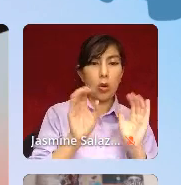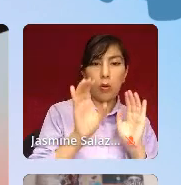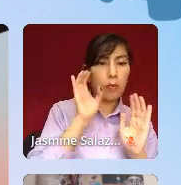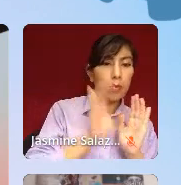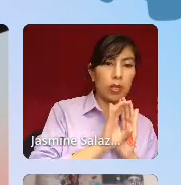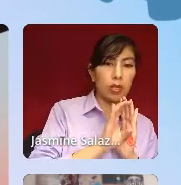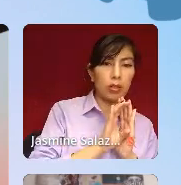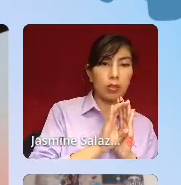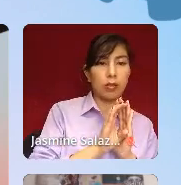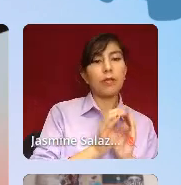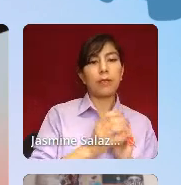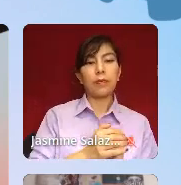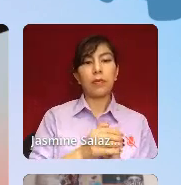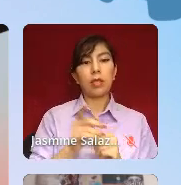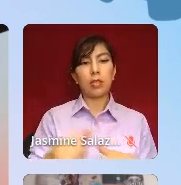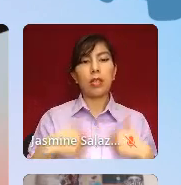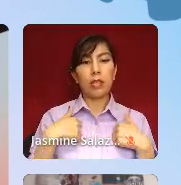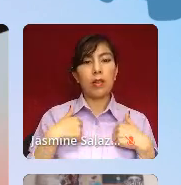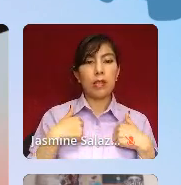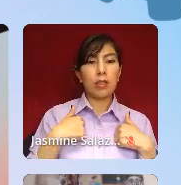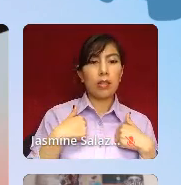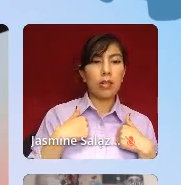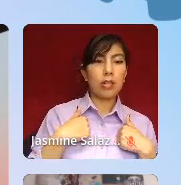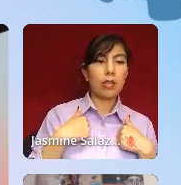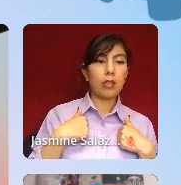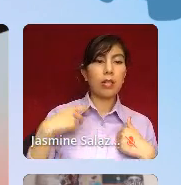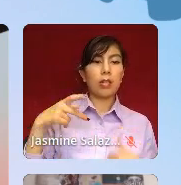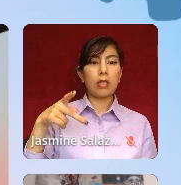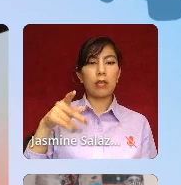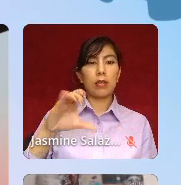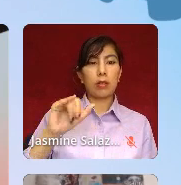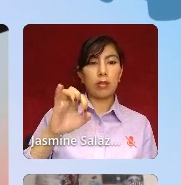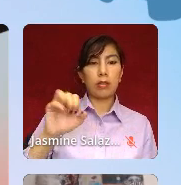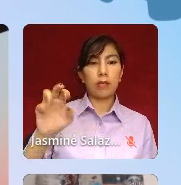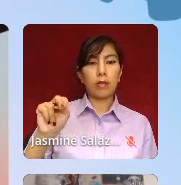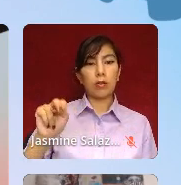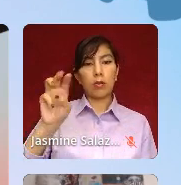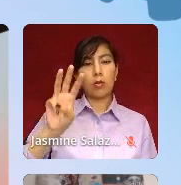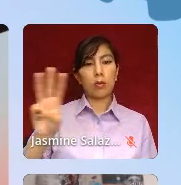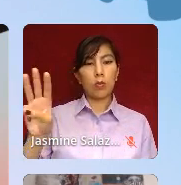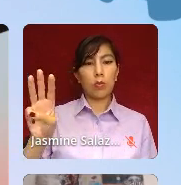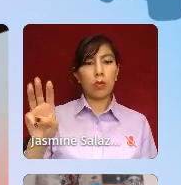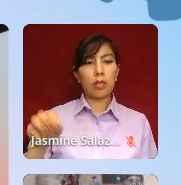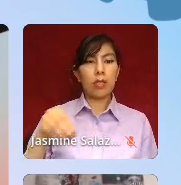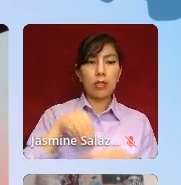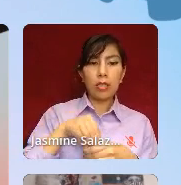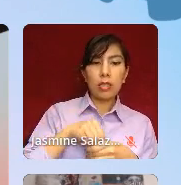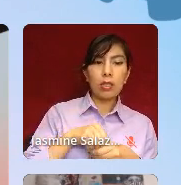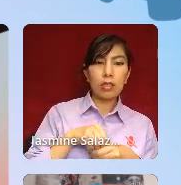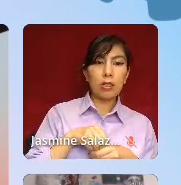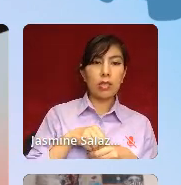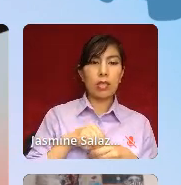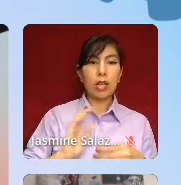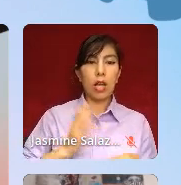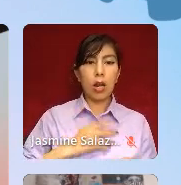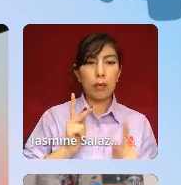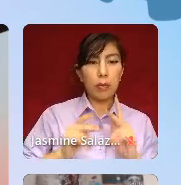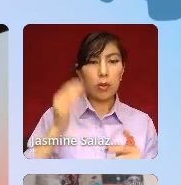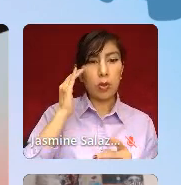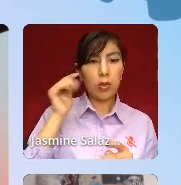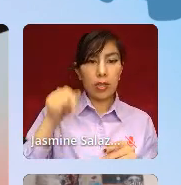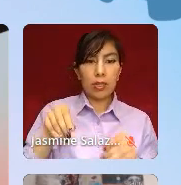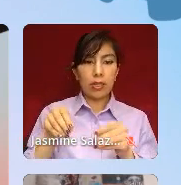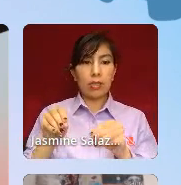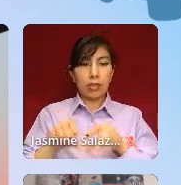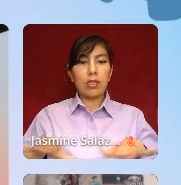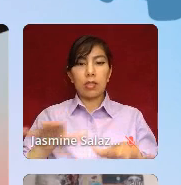Northwest and is a policy strategist and says, I think deep seated internally, our people know this line isn't where we belong. And